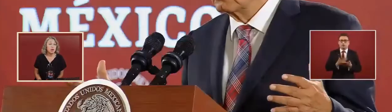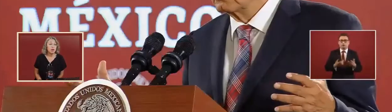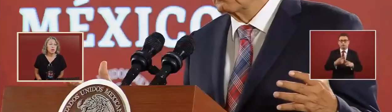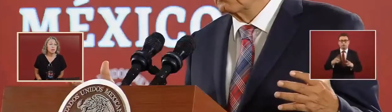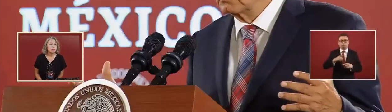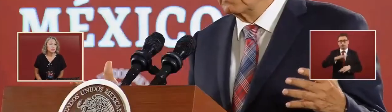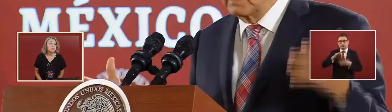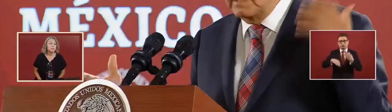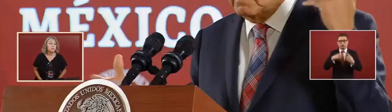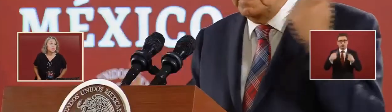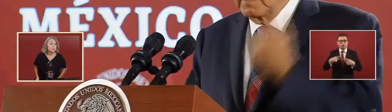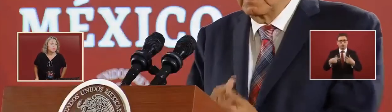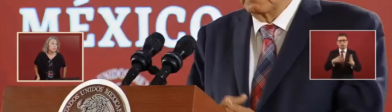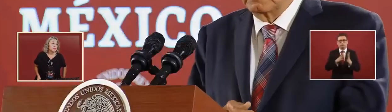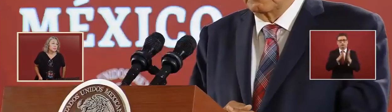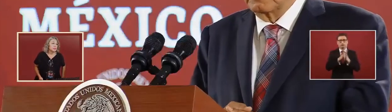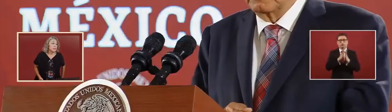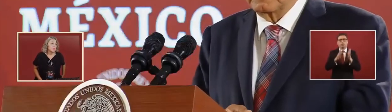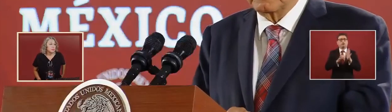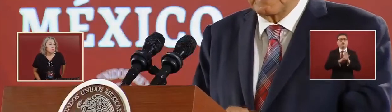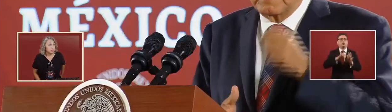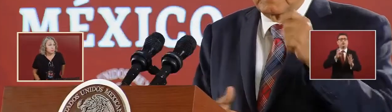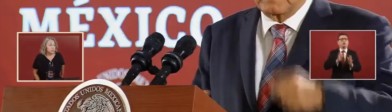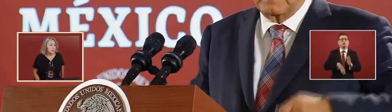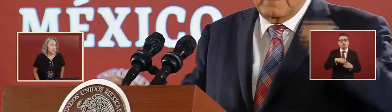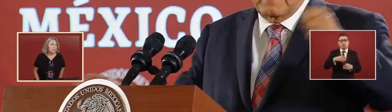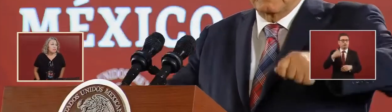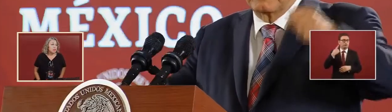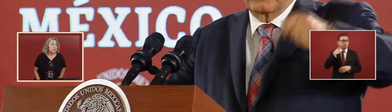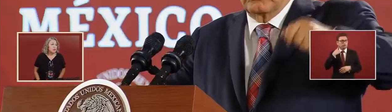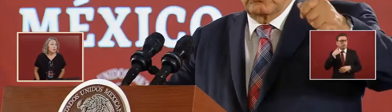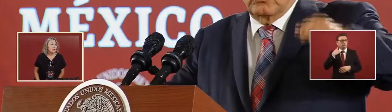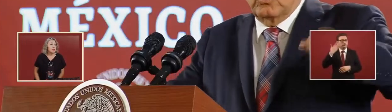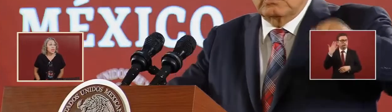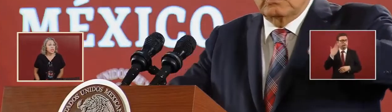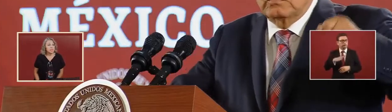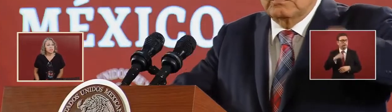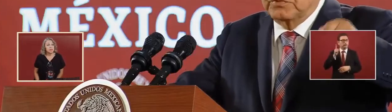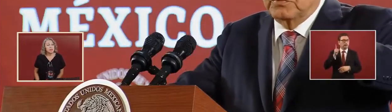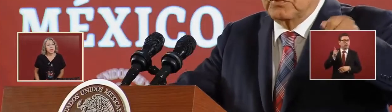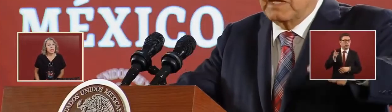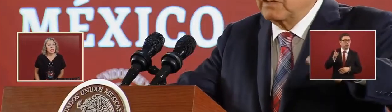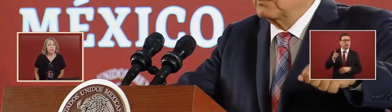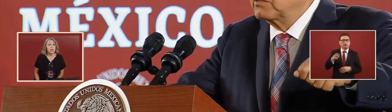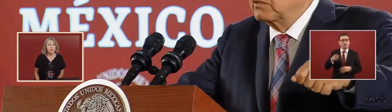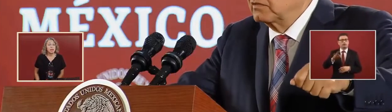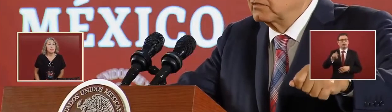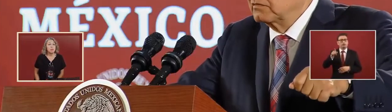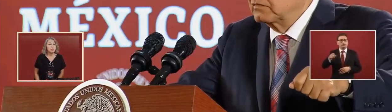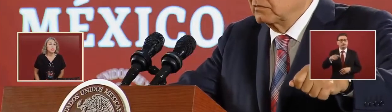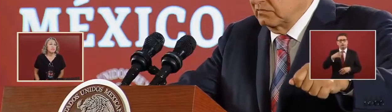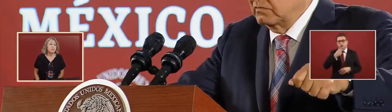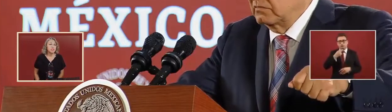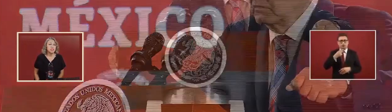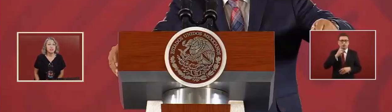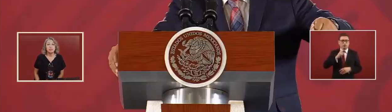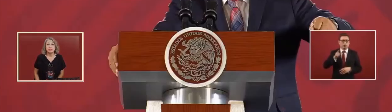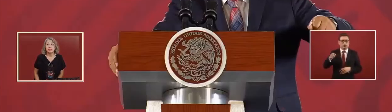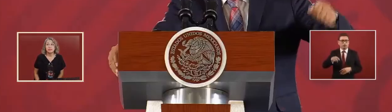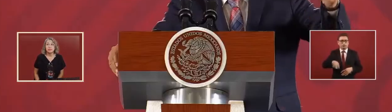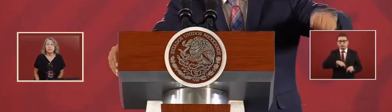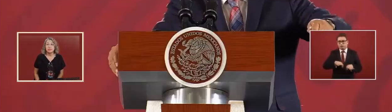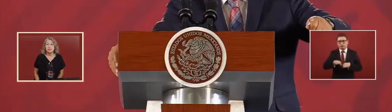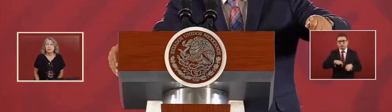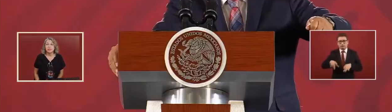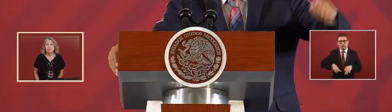It's a matter If you know that a public official or public